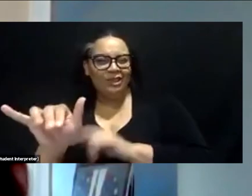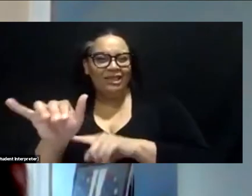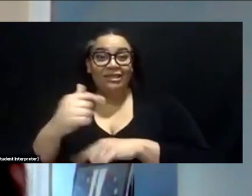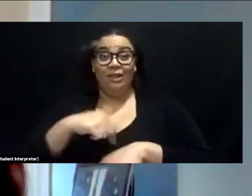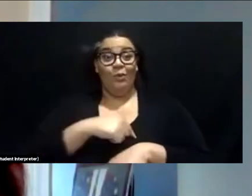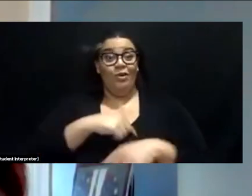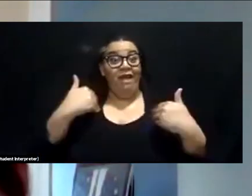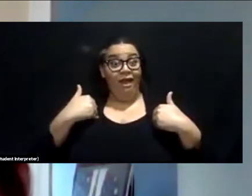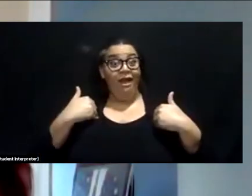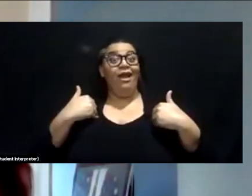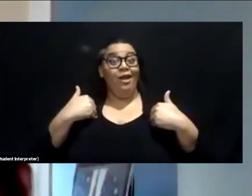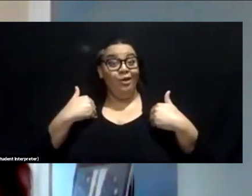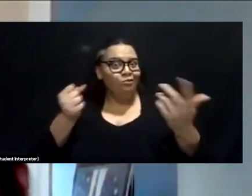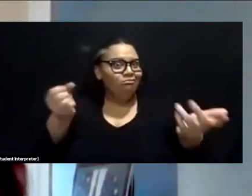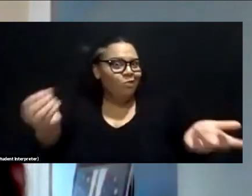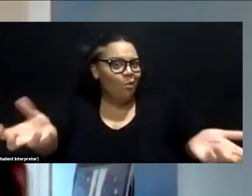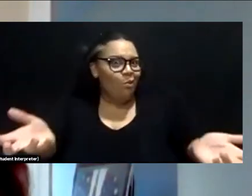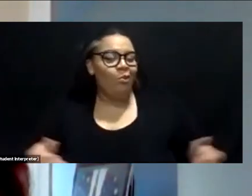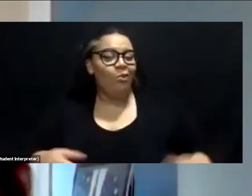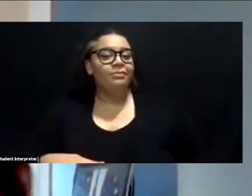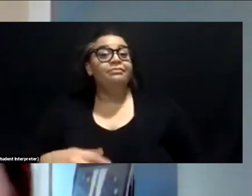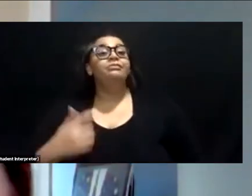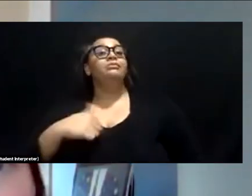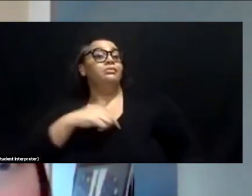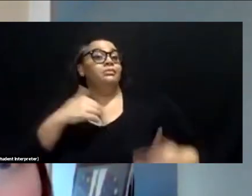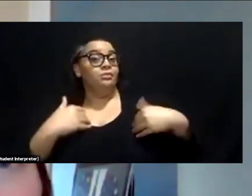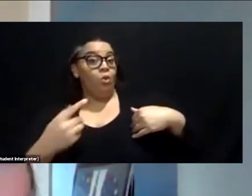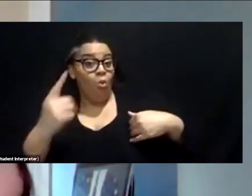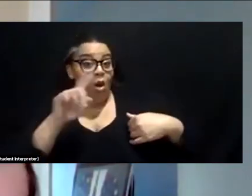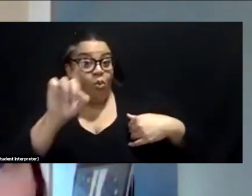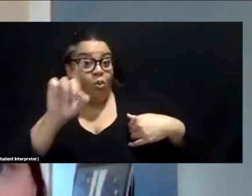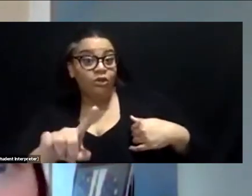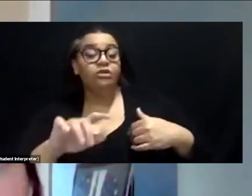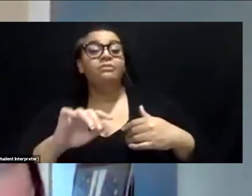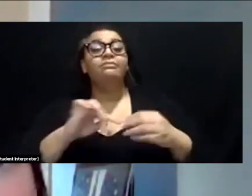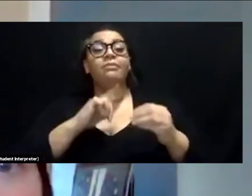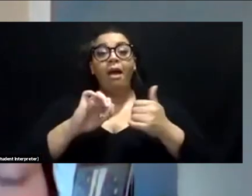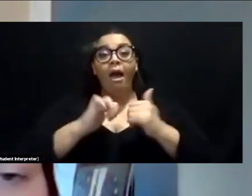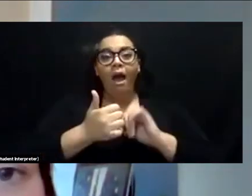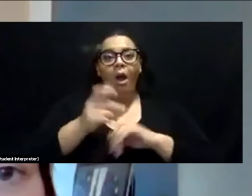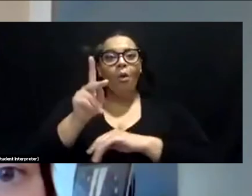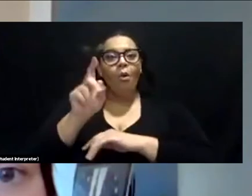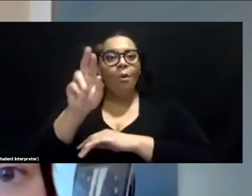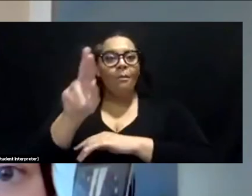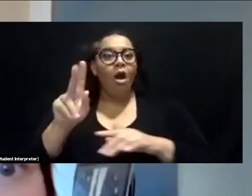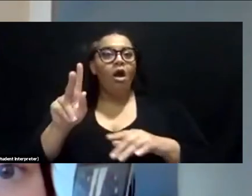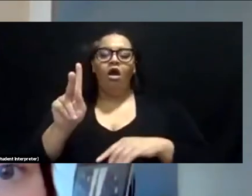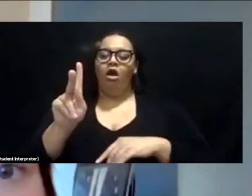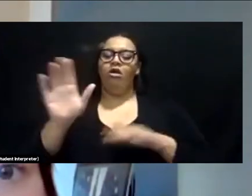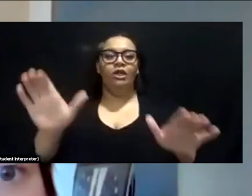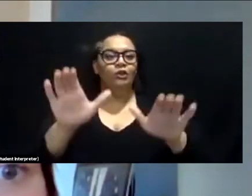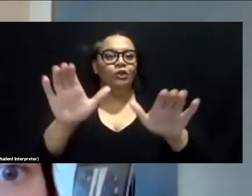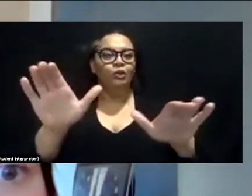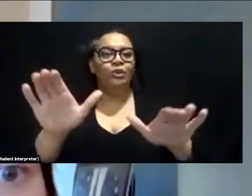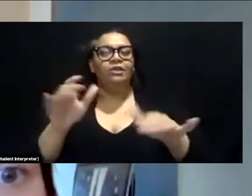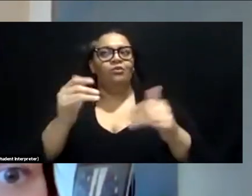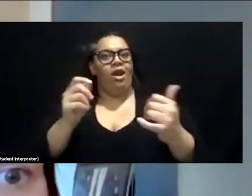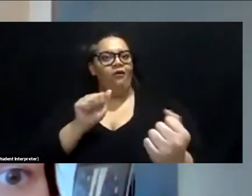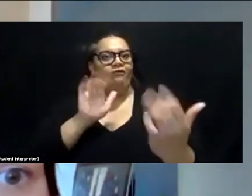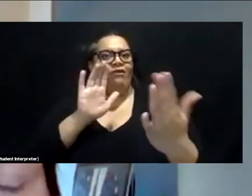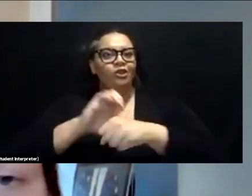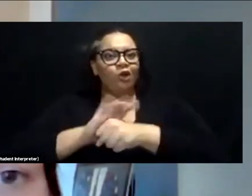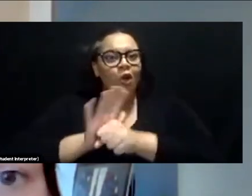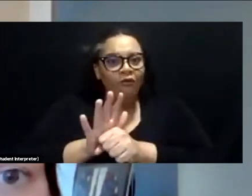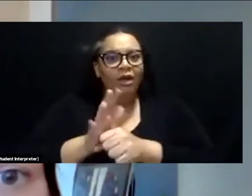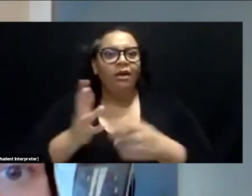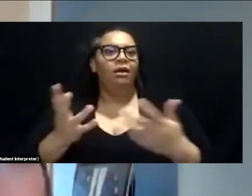now we had one question on just how the park is doing right now in the face of COVID and, you